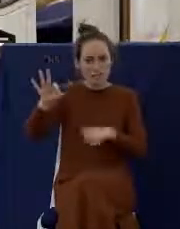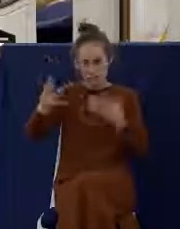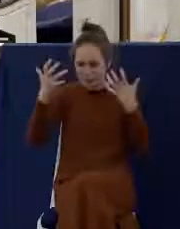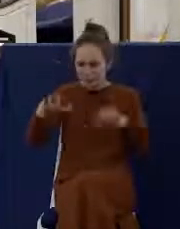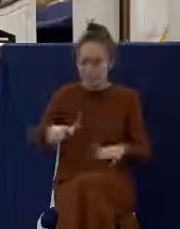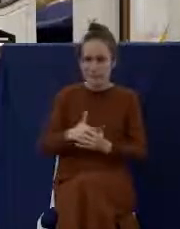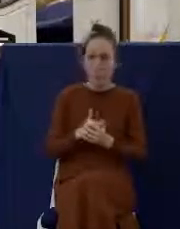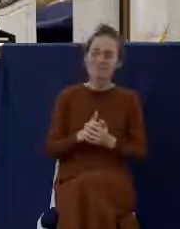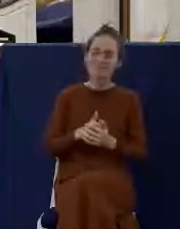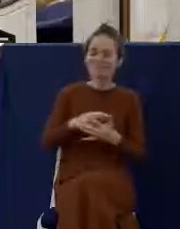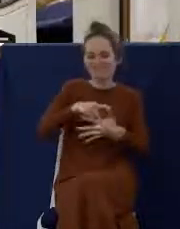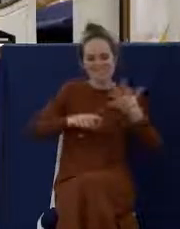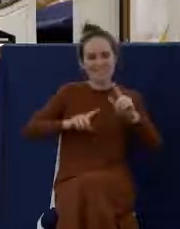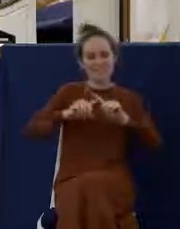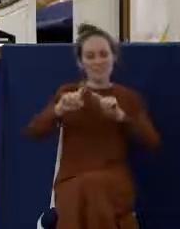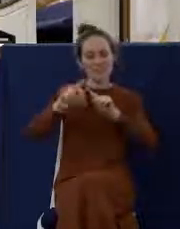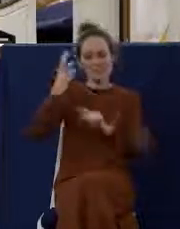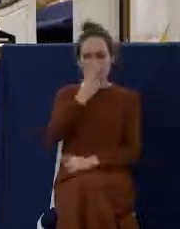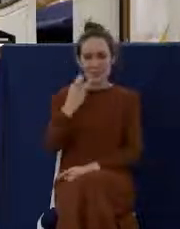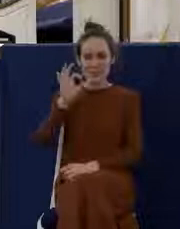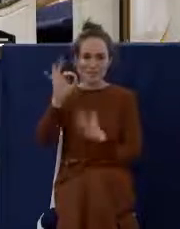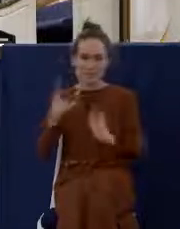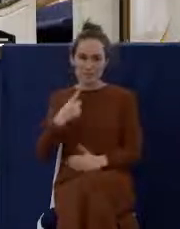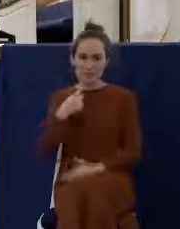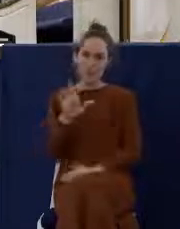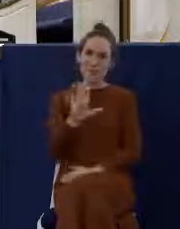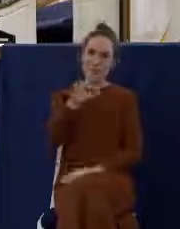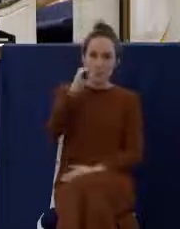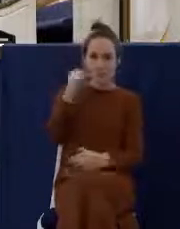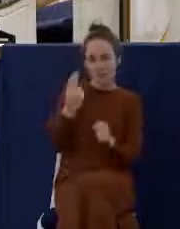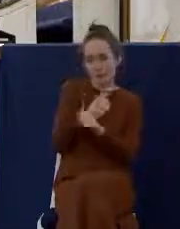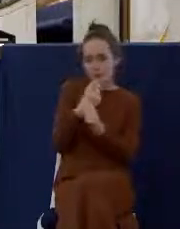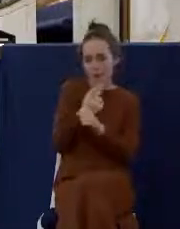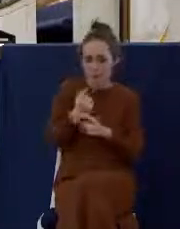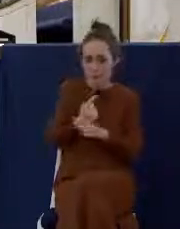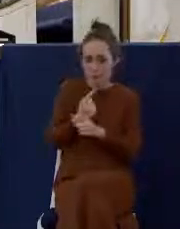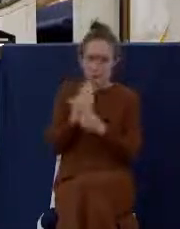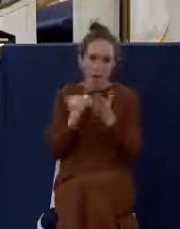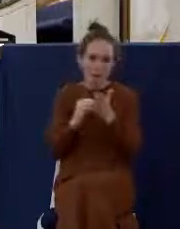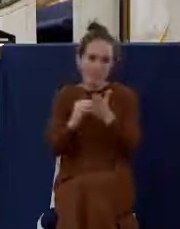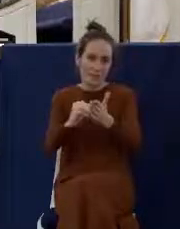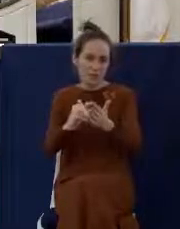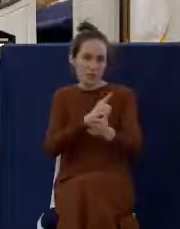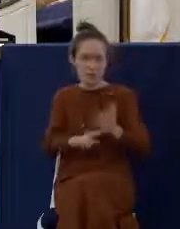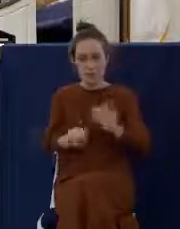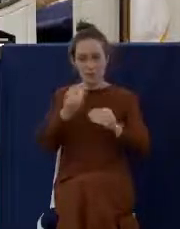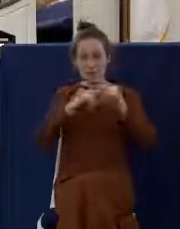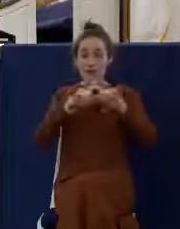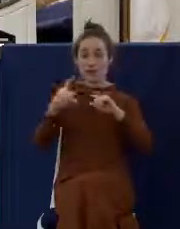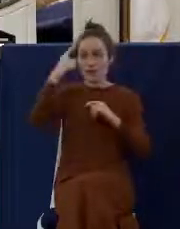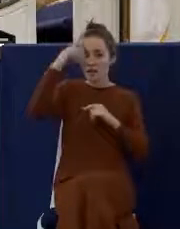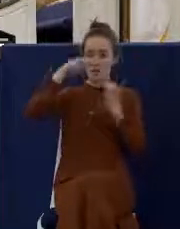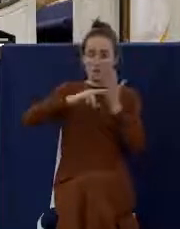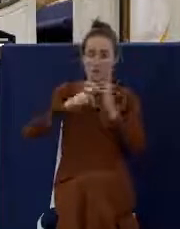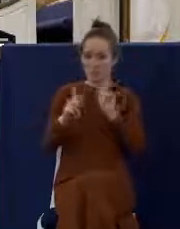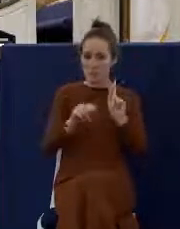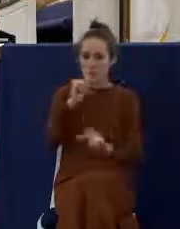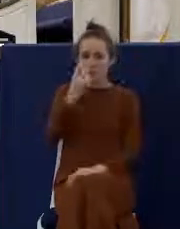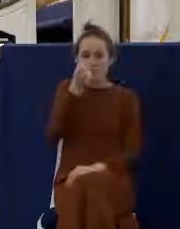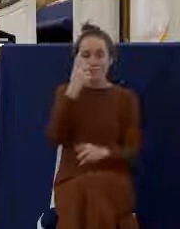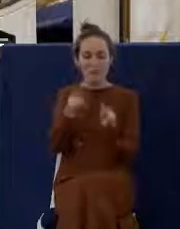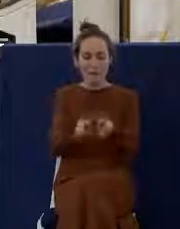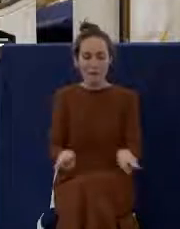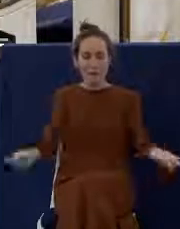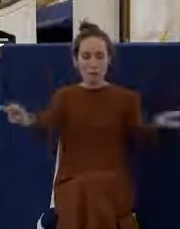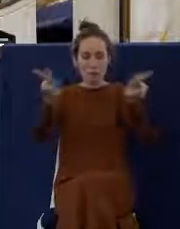But all those things demonstrate that I think there's a failure to really understand the value of this and the significance